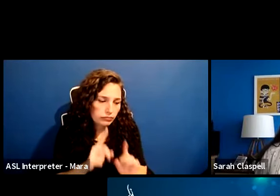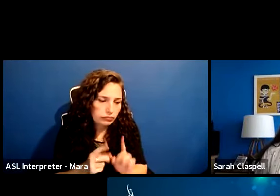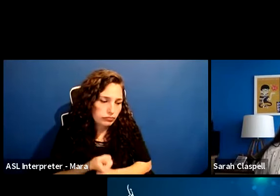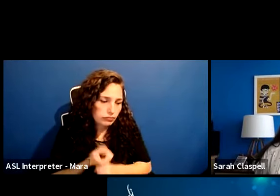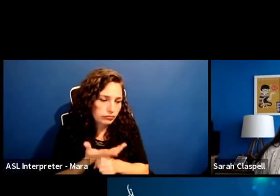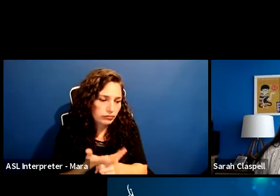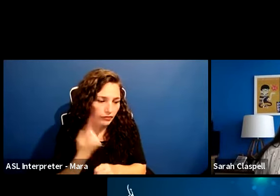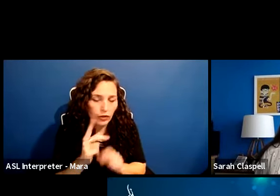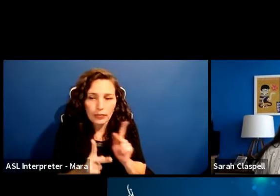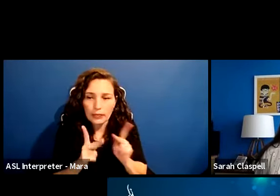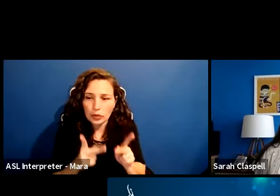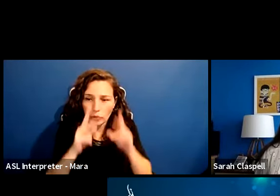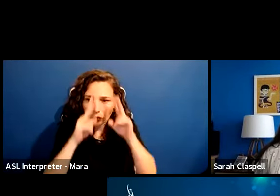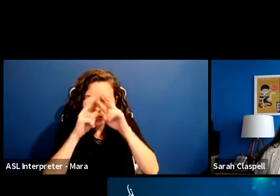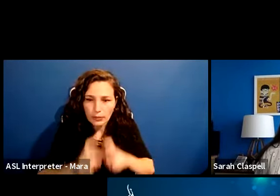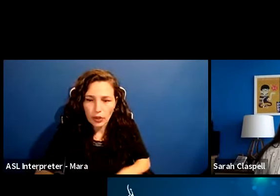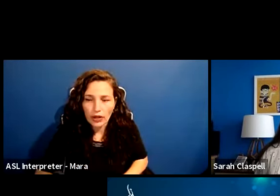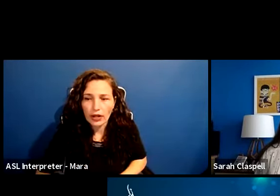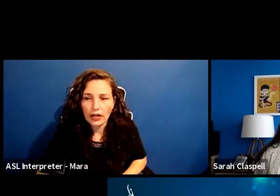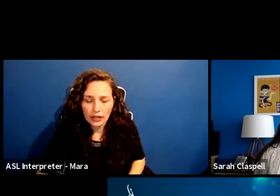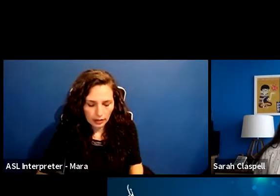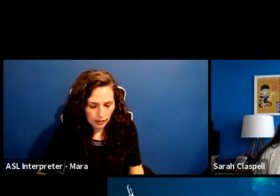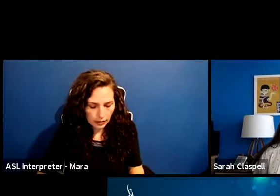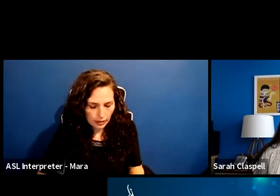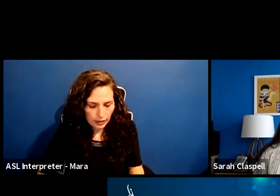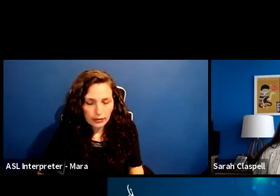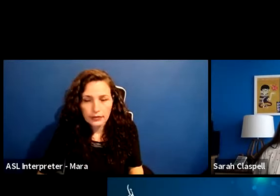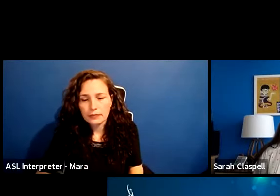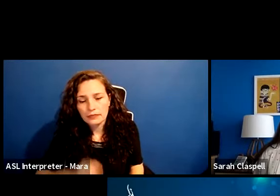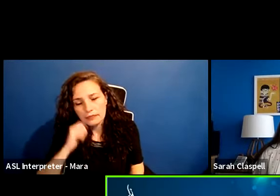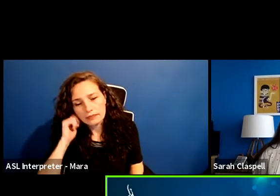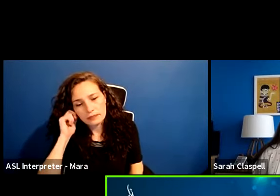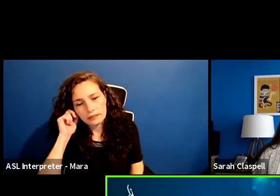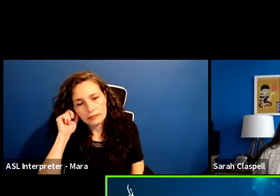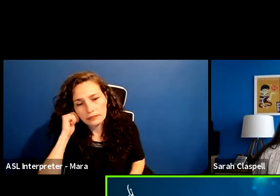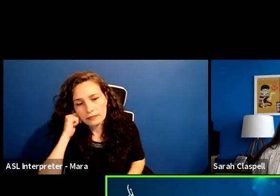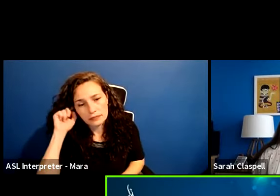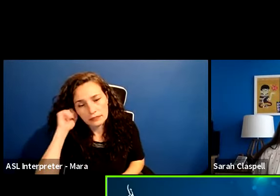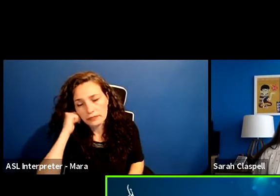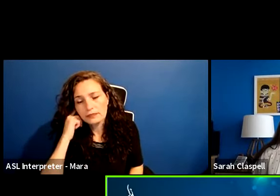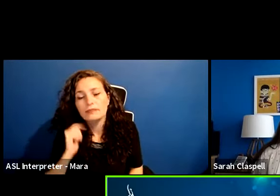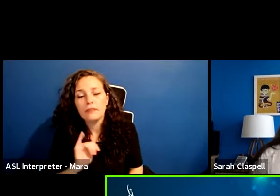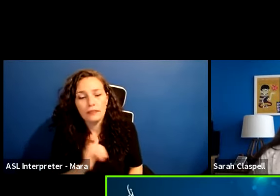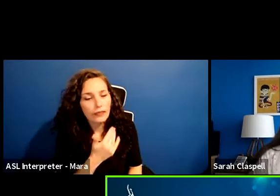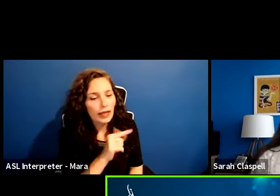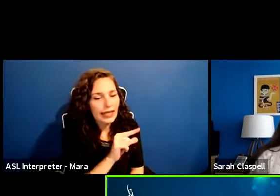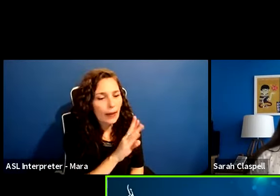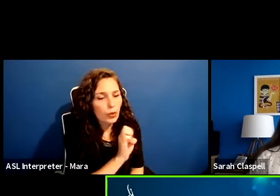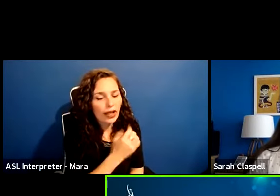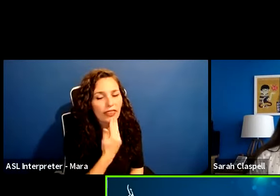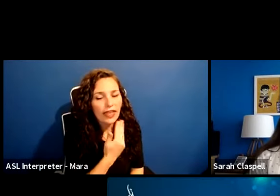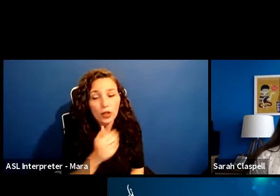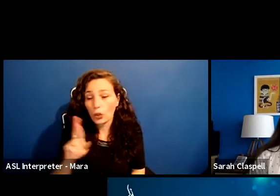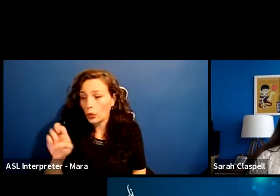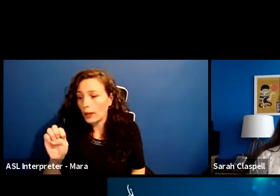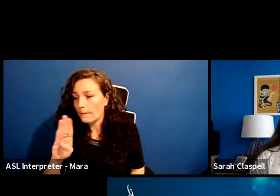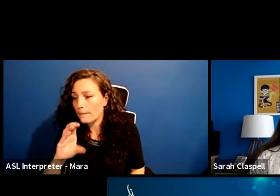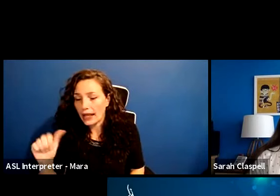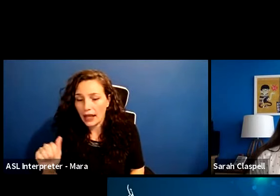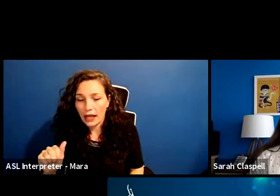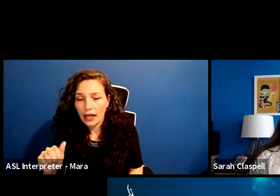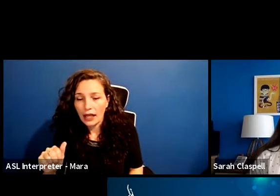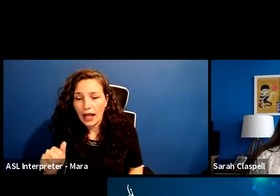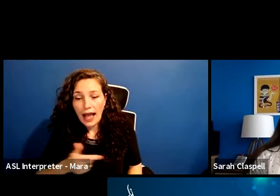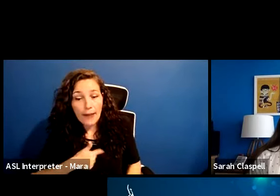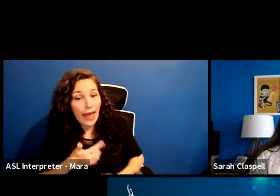solo work. Thank you. Uh, Rebecca. Yeah. I was glad you mentioned the zoom